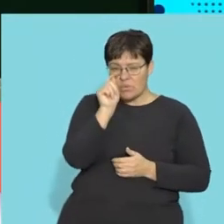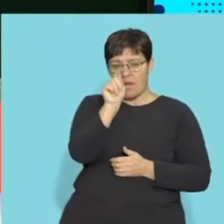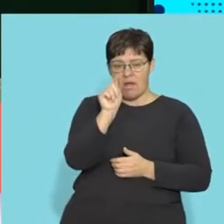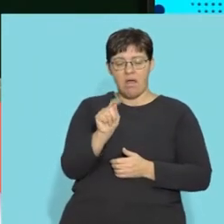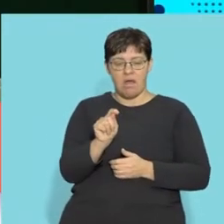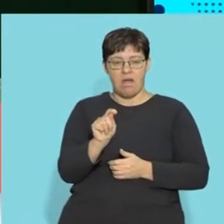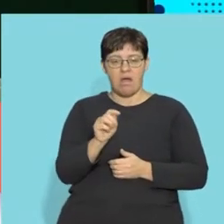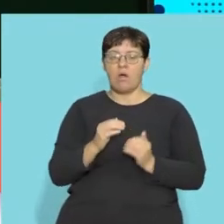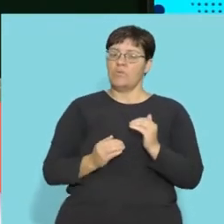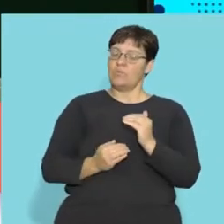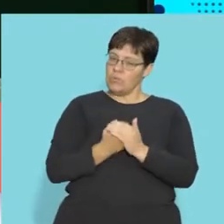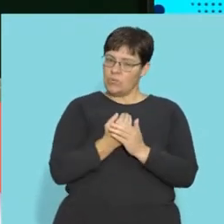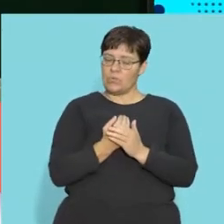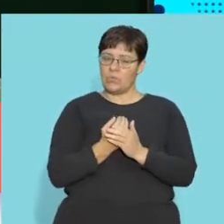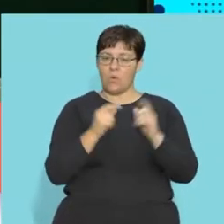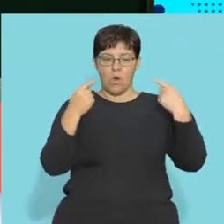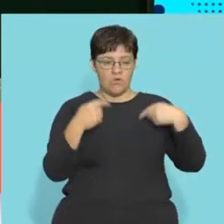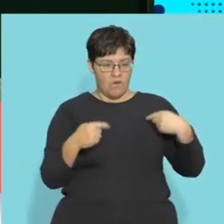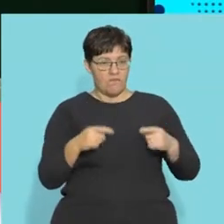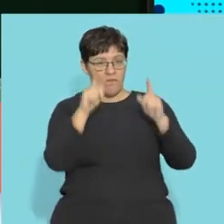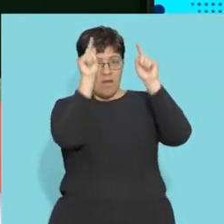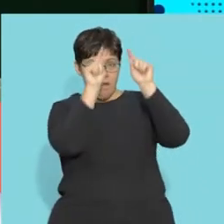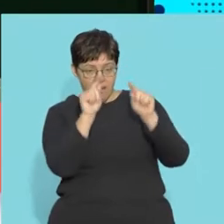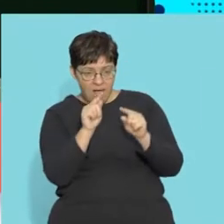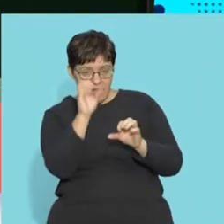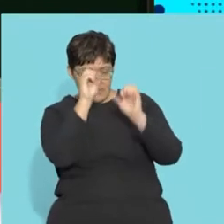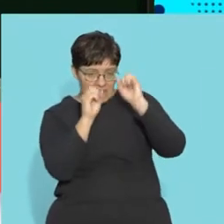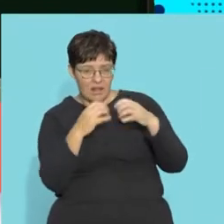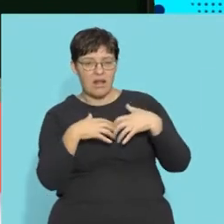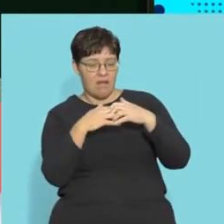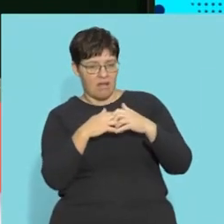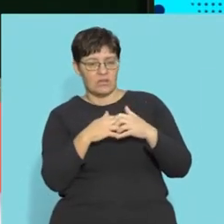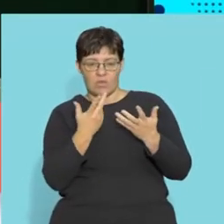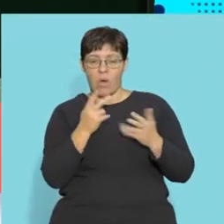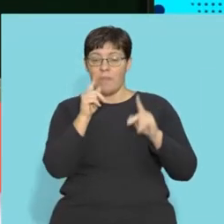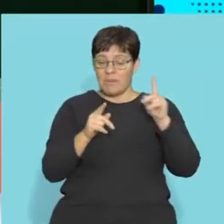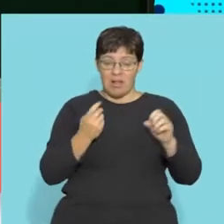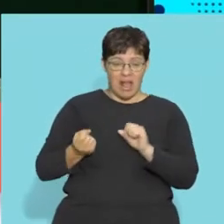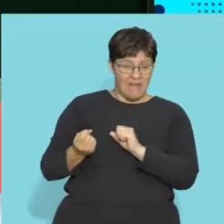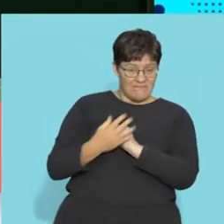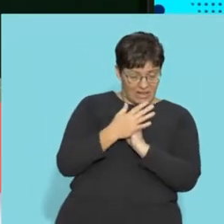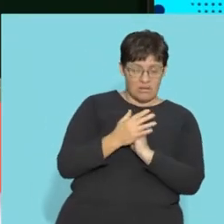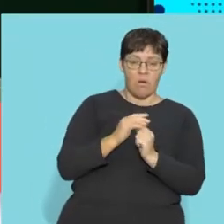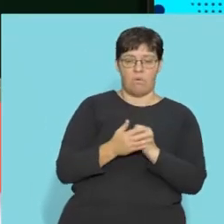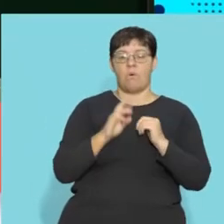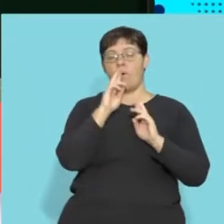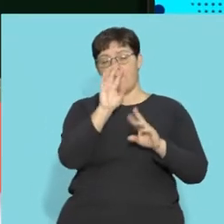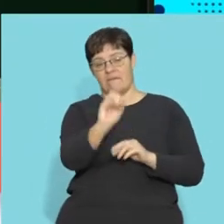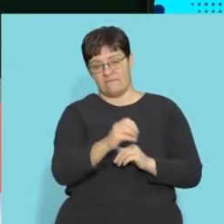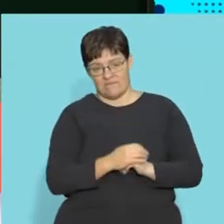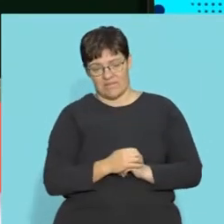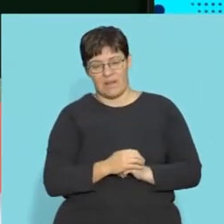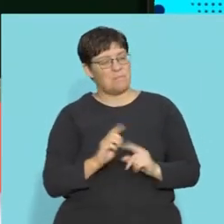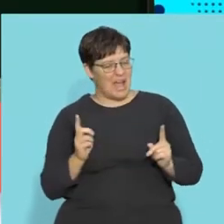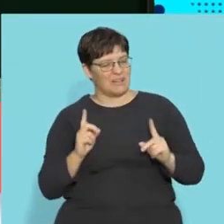few cases, actually new nerve cells started to grow. Right. So there is some hope for people that are affected by